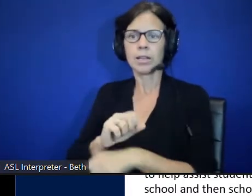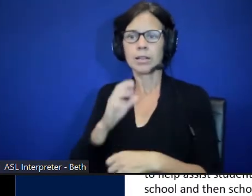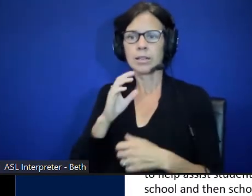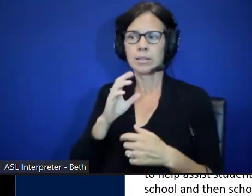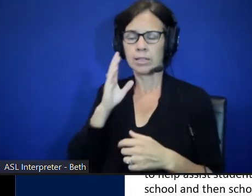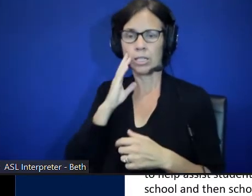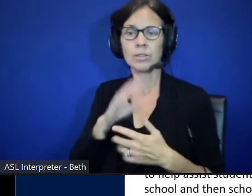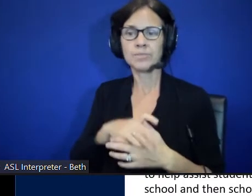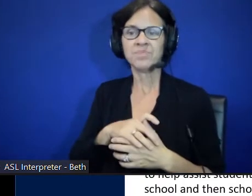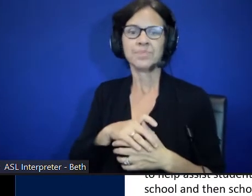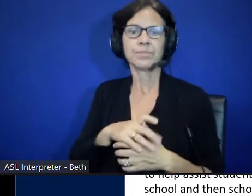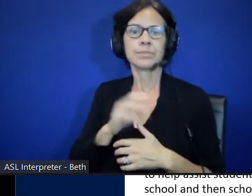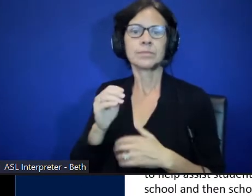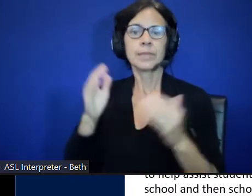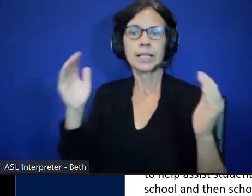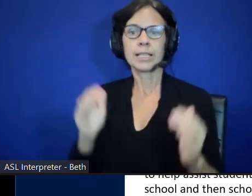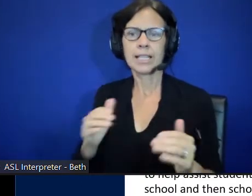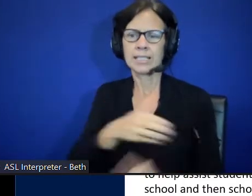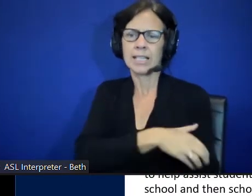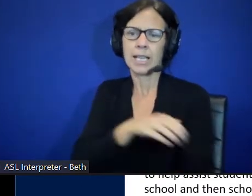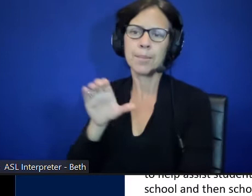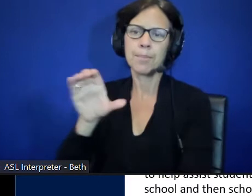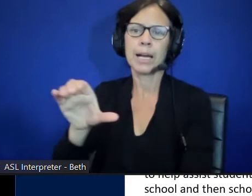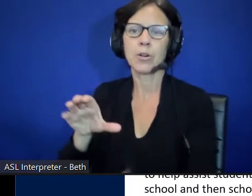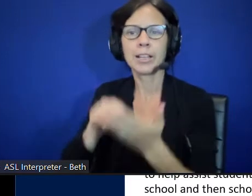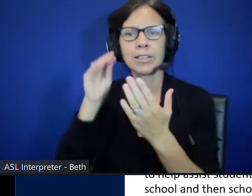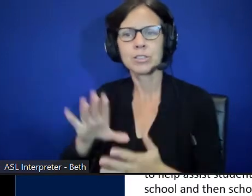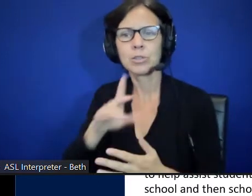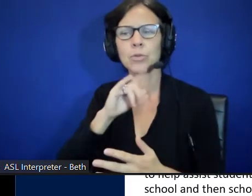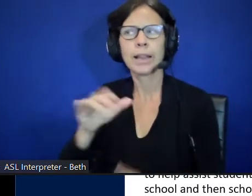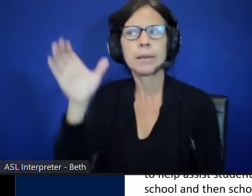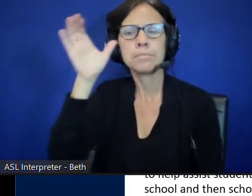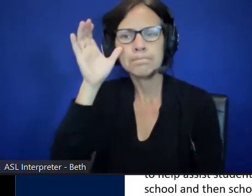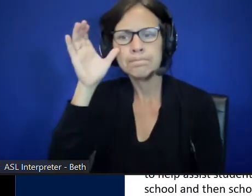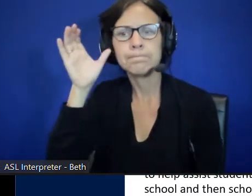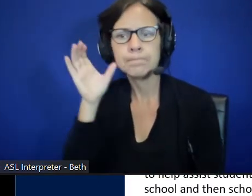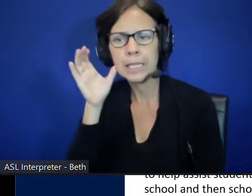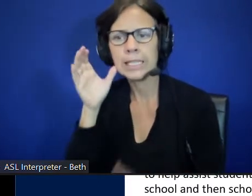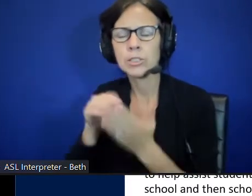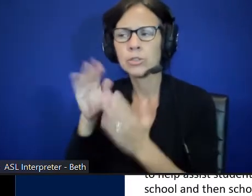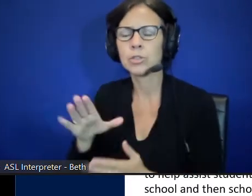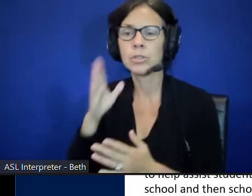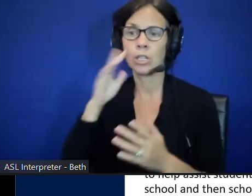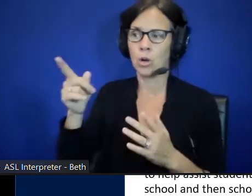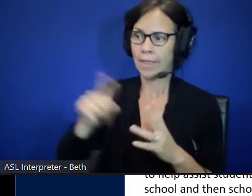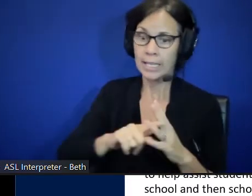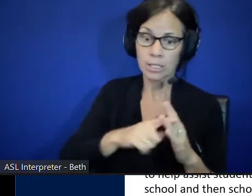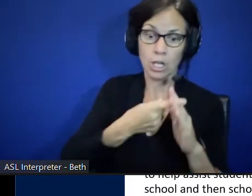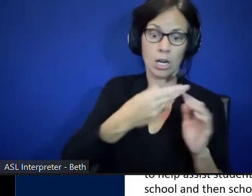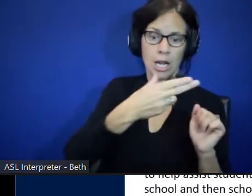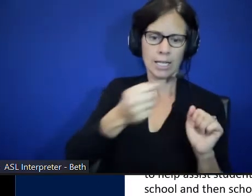area. Next, empowering the student really like listening to them. When they start high school. Have them